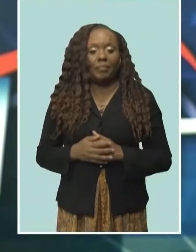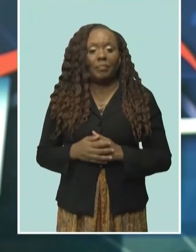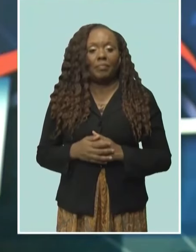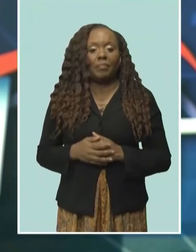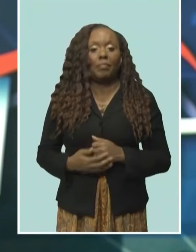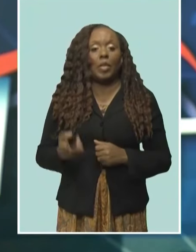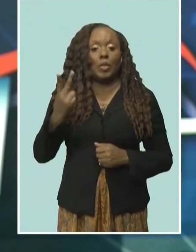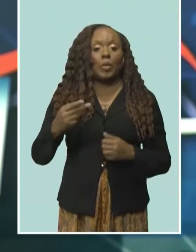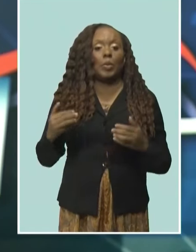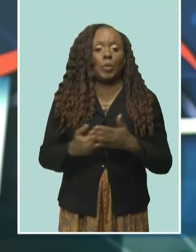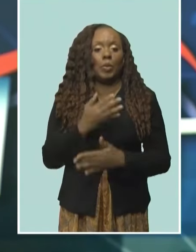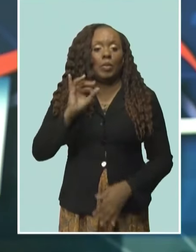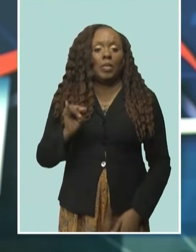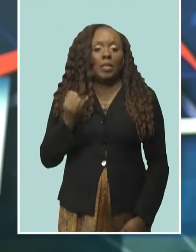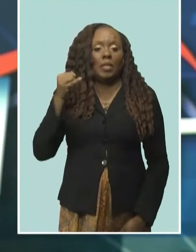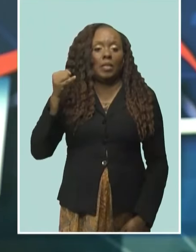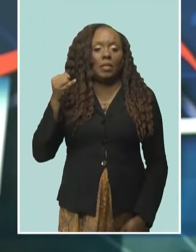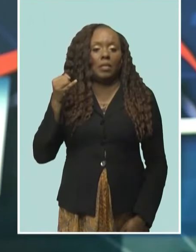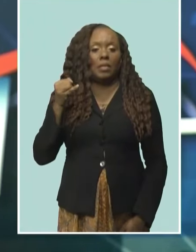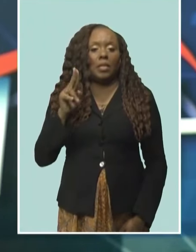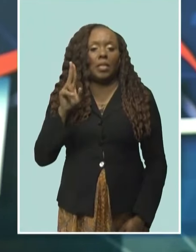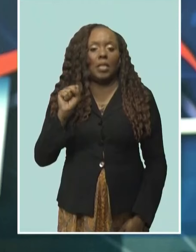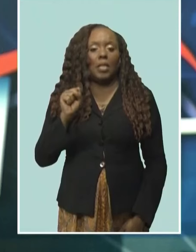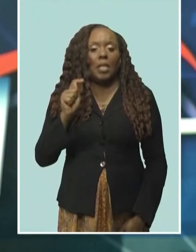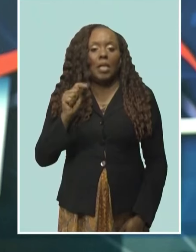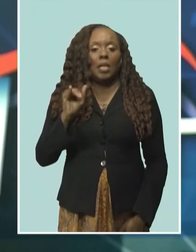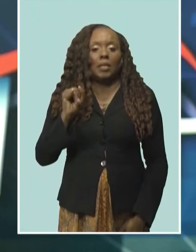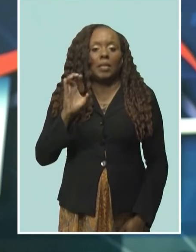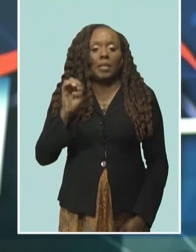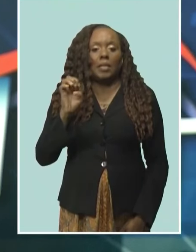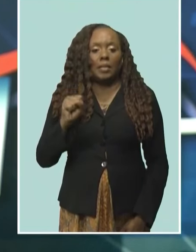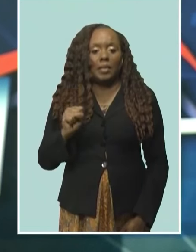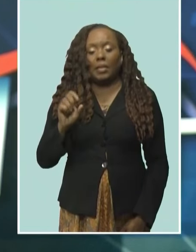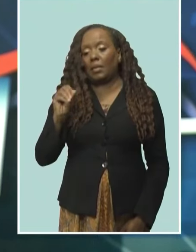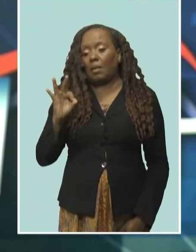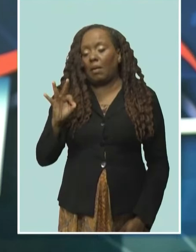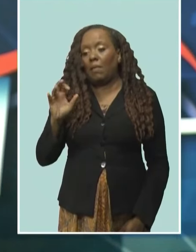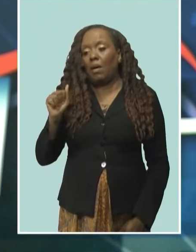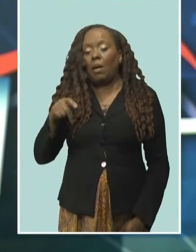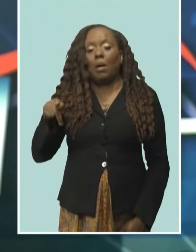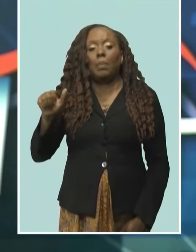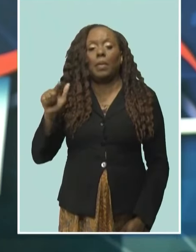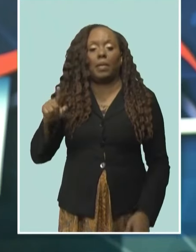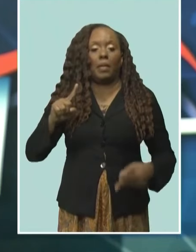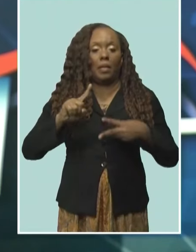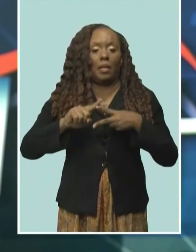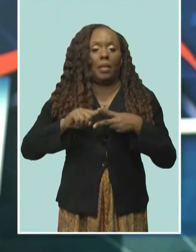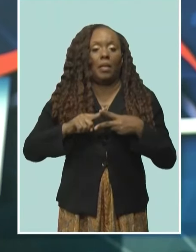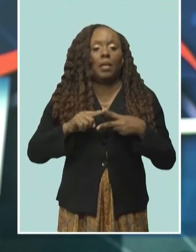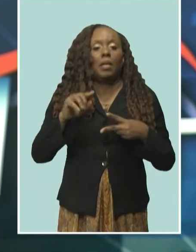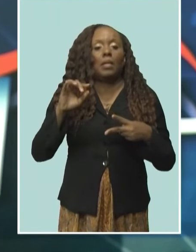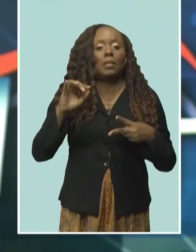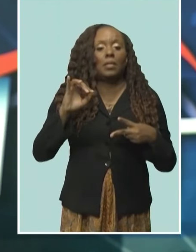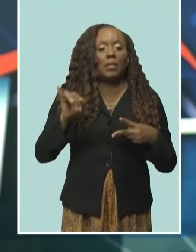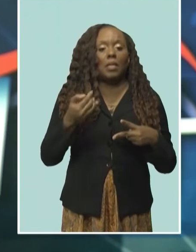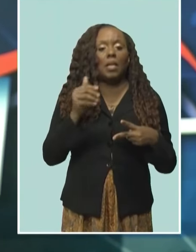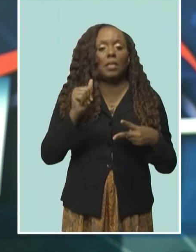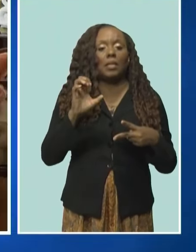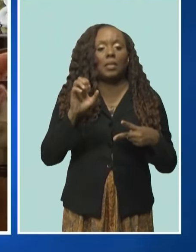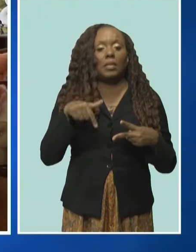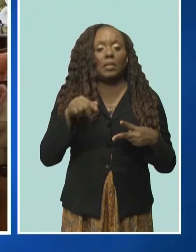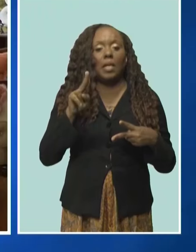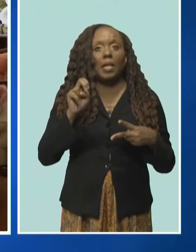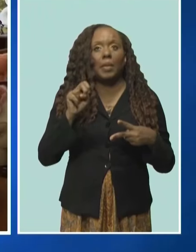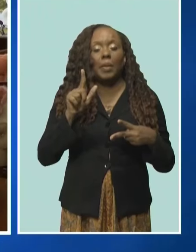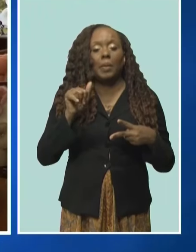Two new Justices of Appeal have been sworn in. Madam Justice Jacqueline Cornelius Thorne and Mr. Justice William Chandler